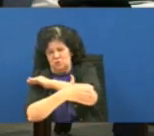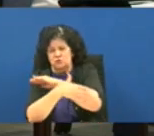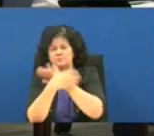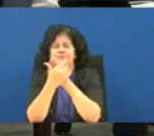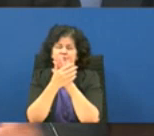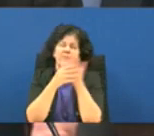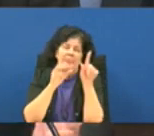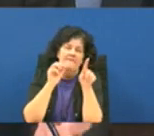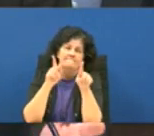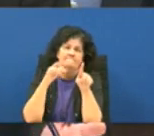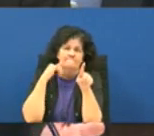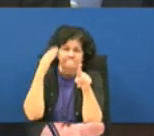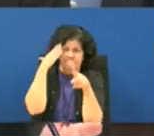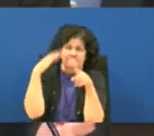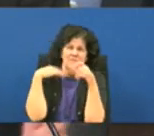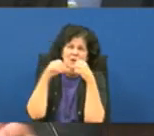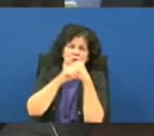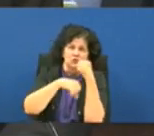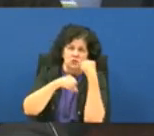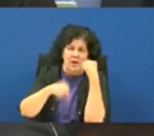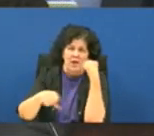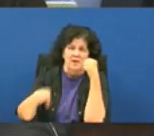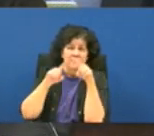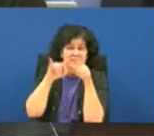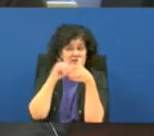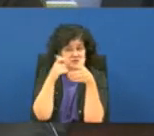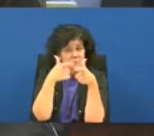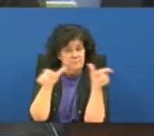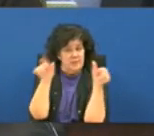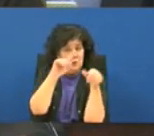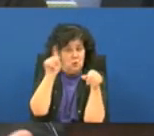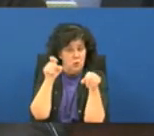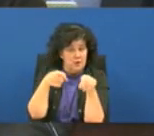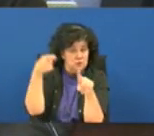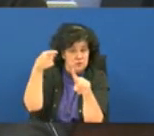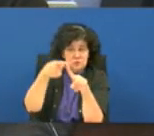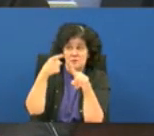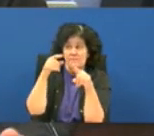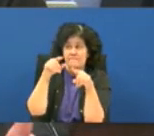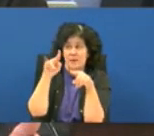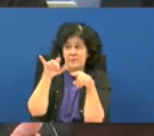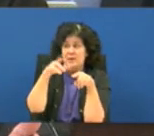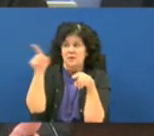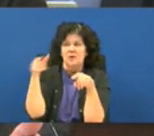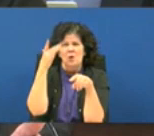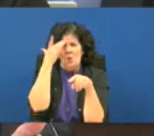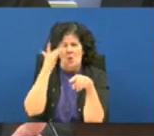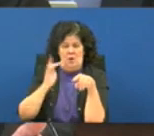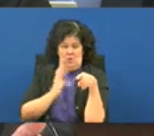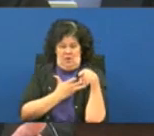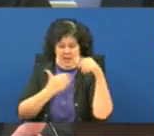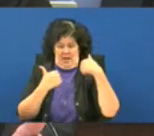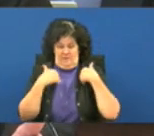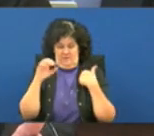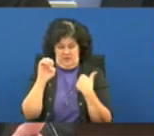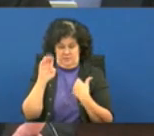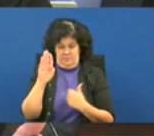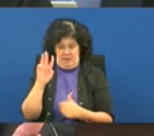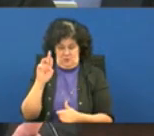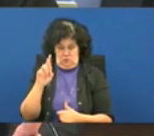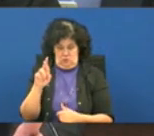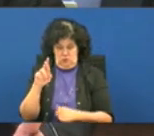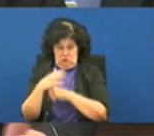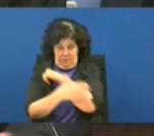and i know that dragging this out or whatever but that's a big question that a lot of the public bring up is why are we having east baton rouge parish tax-funded